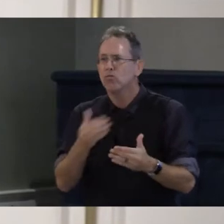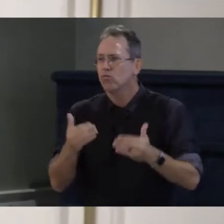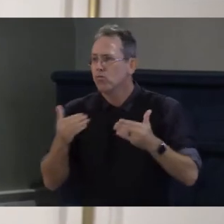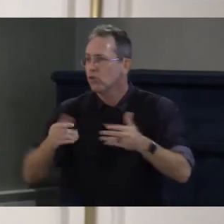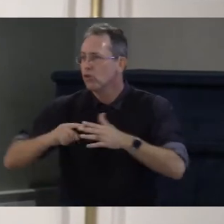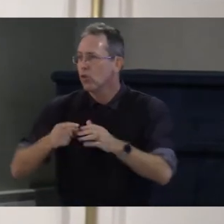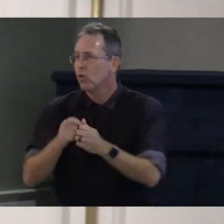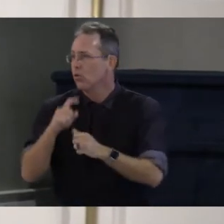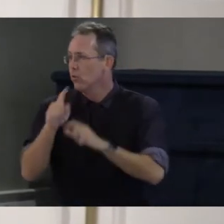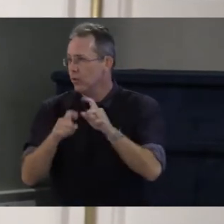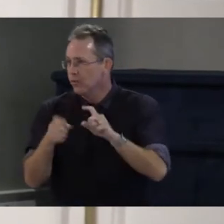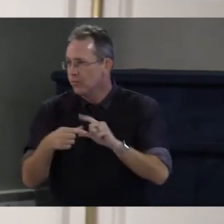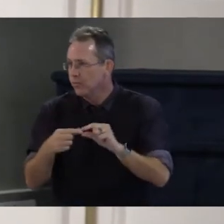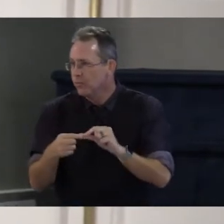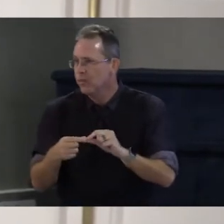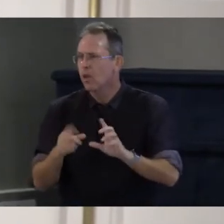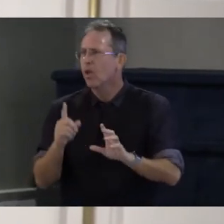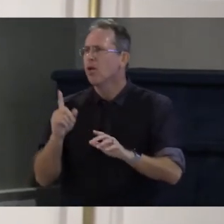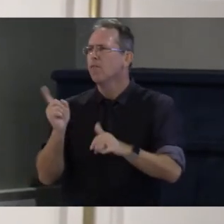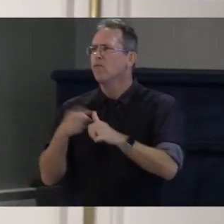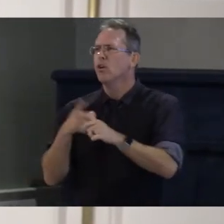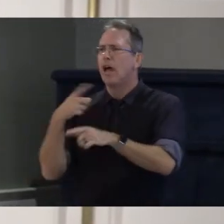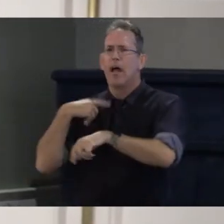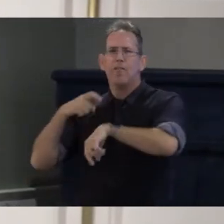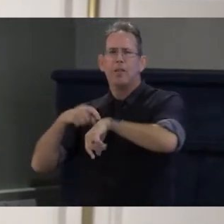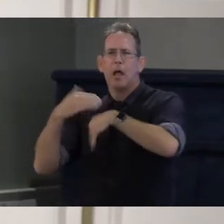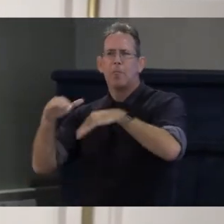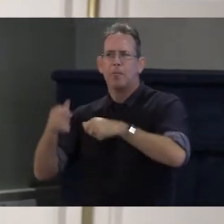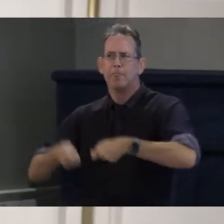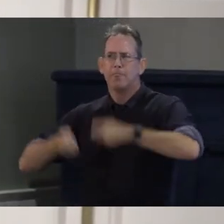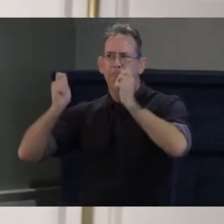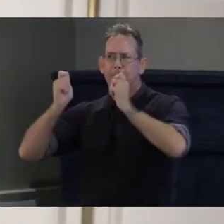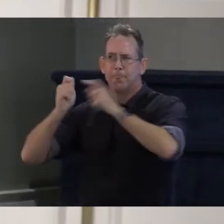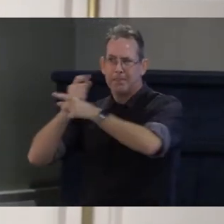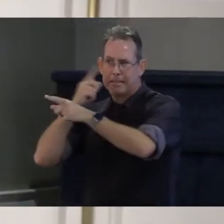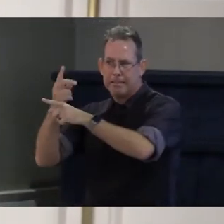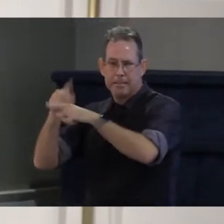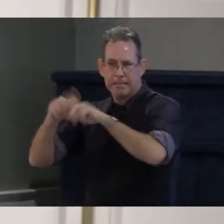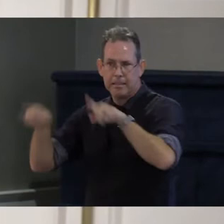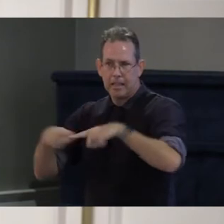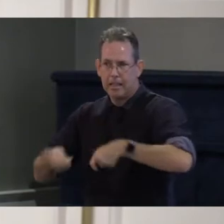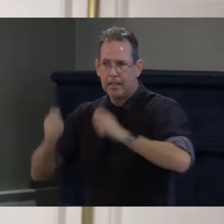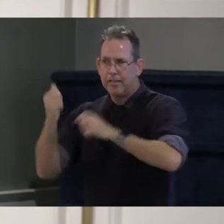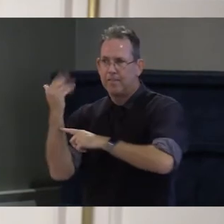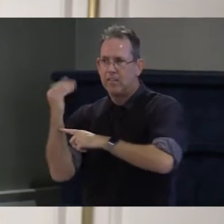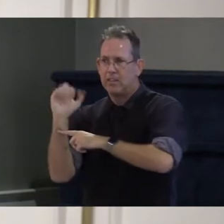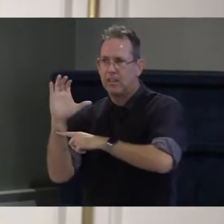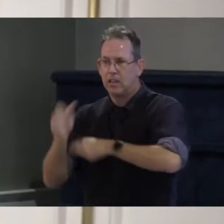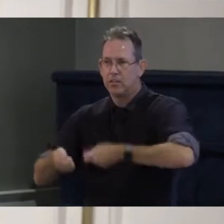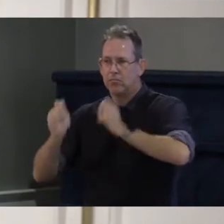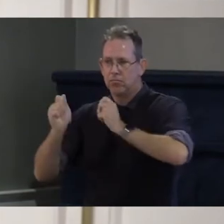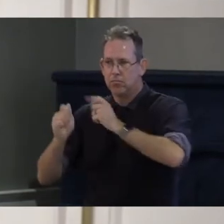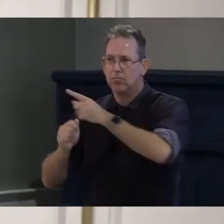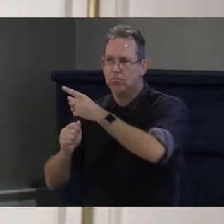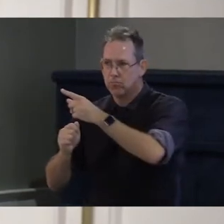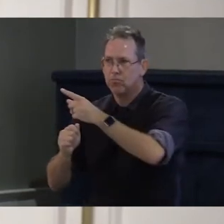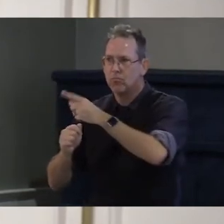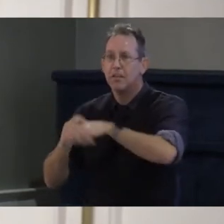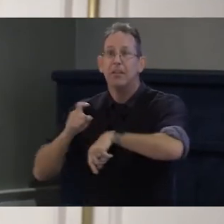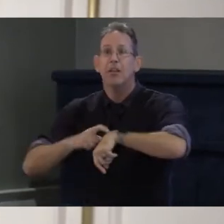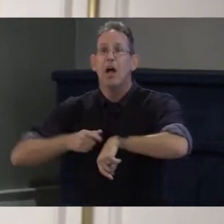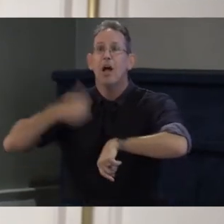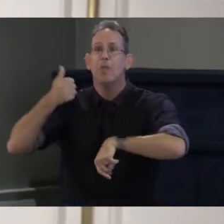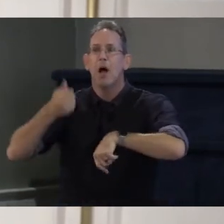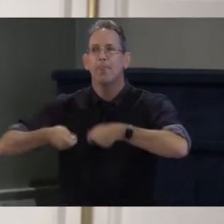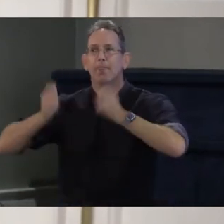we have a timekeeper over there Tom Hamilton and he is going to be letting you know with those cards so if you can keep an eye out that would be